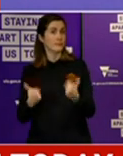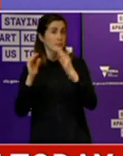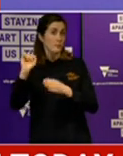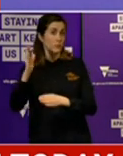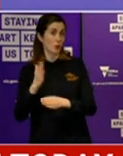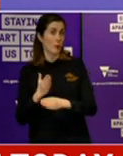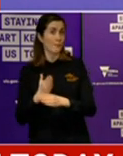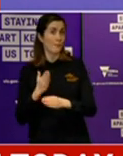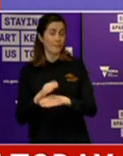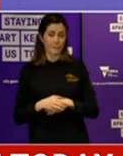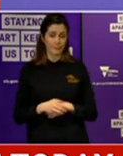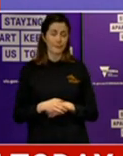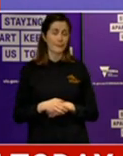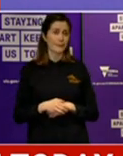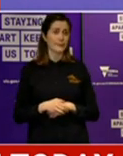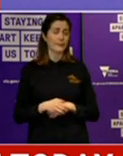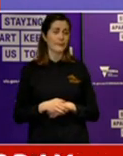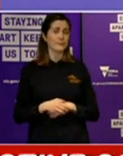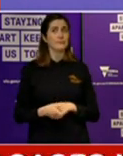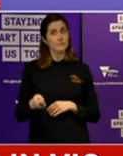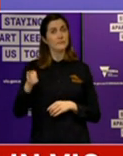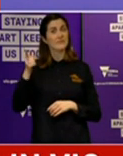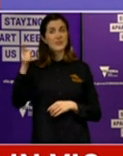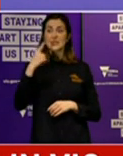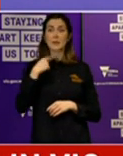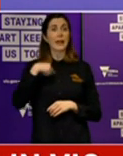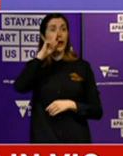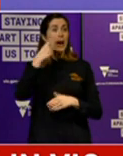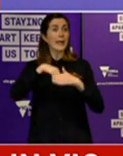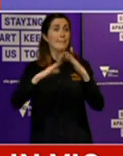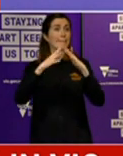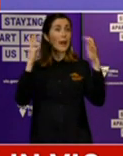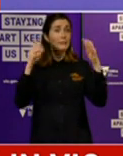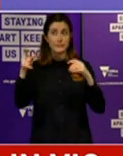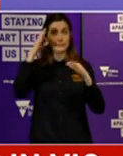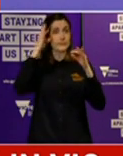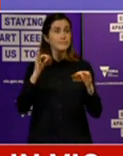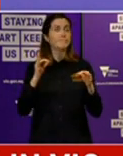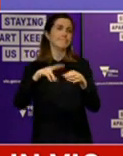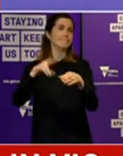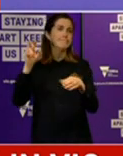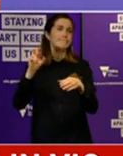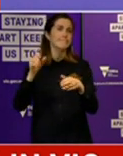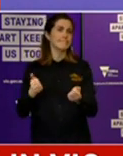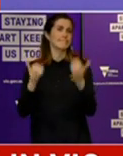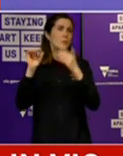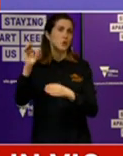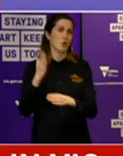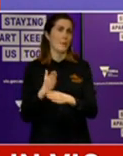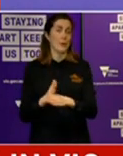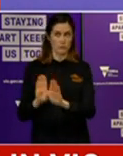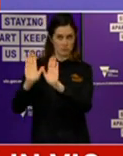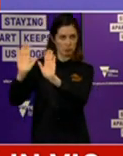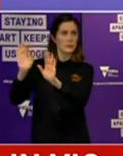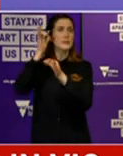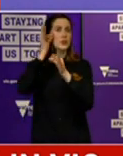conclusion has no choice but to tender their resignation. And that is what has happened. That's a matter for her. She's made that